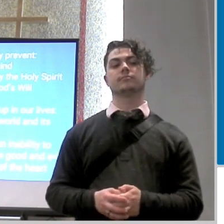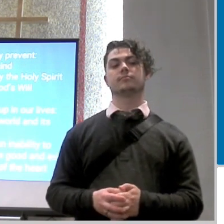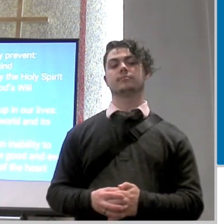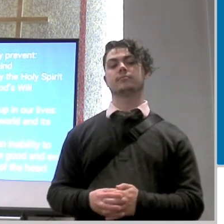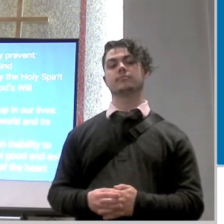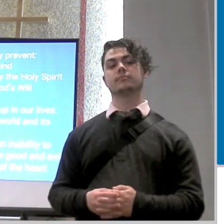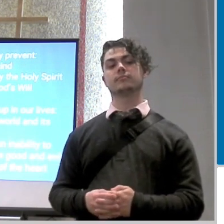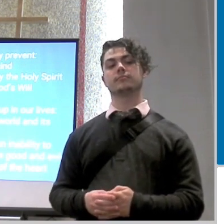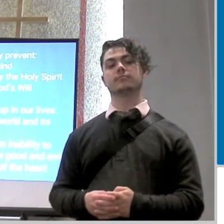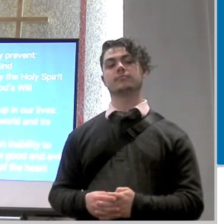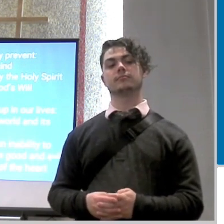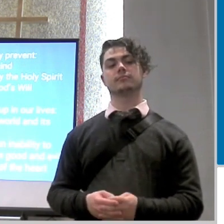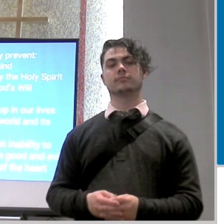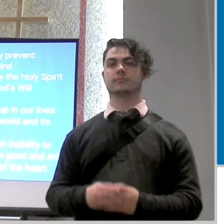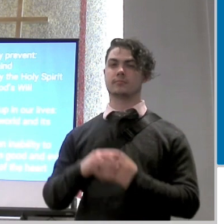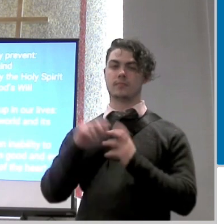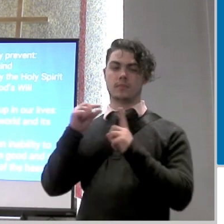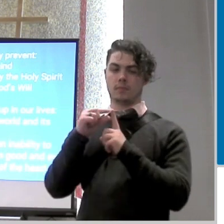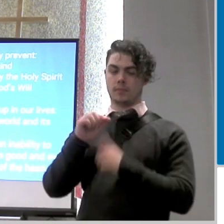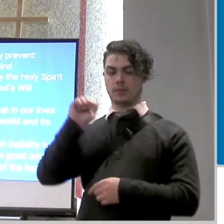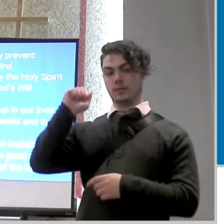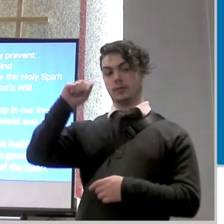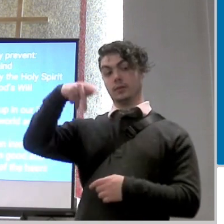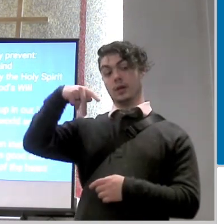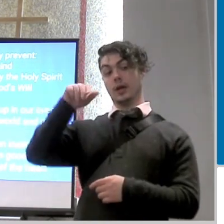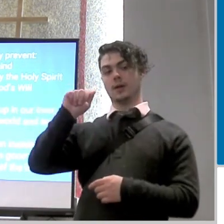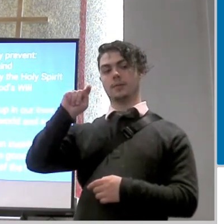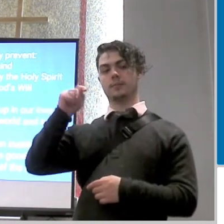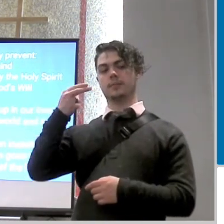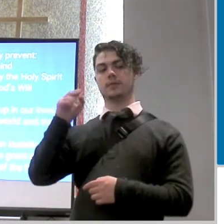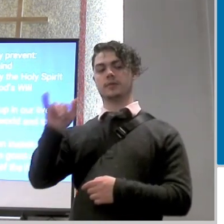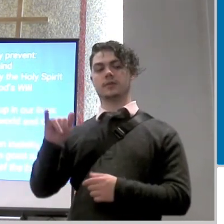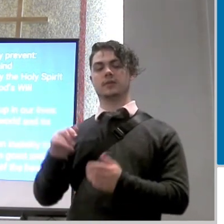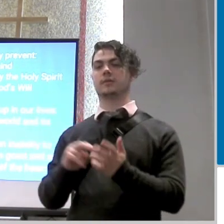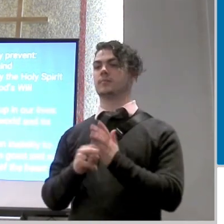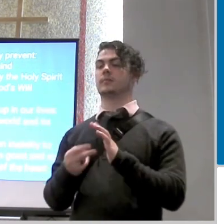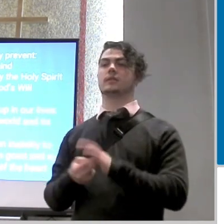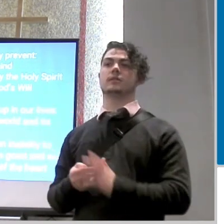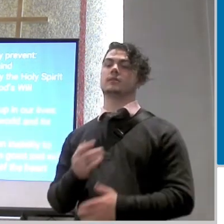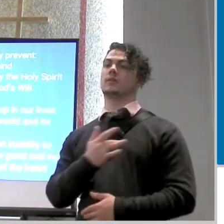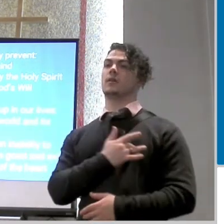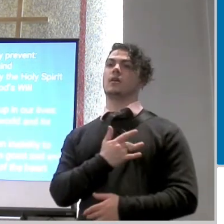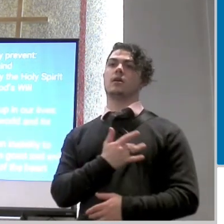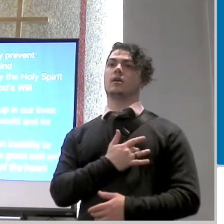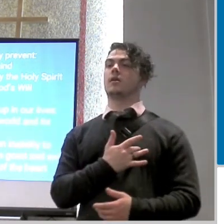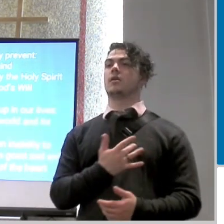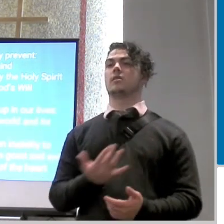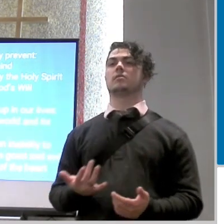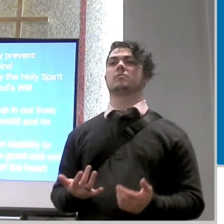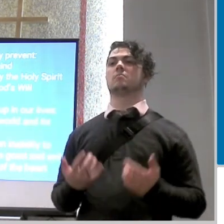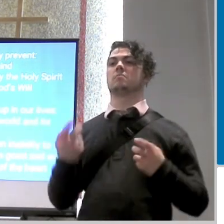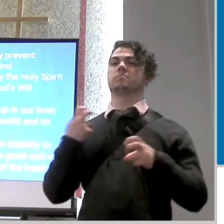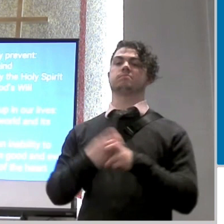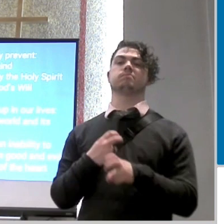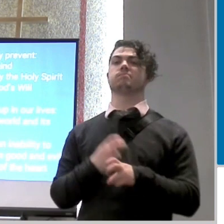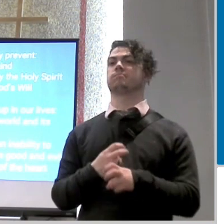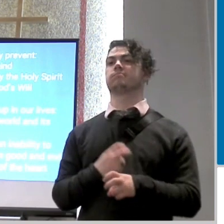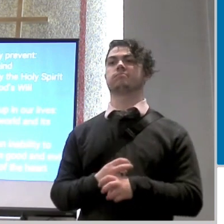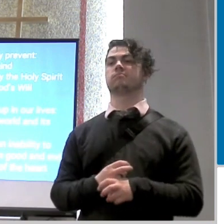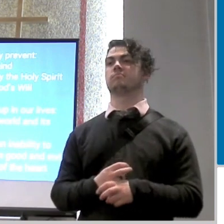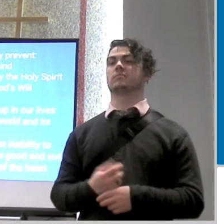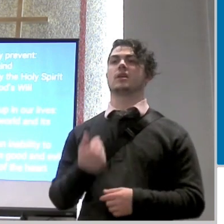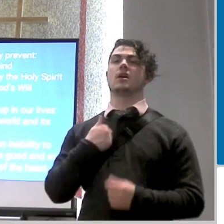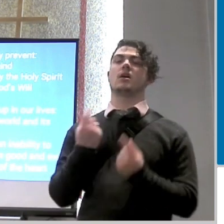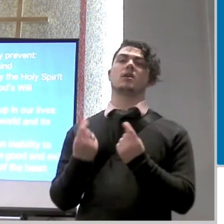and then apathy numbness we get to the point where you know what it doesn't even bother me anymore i've been doing this same